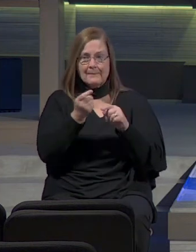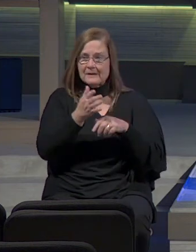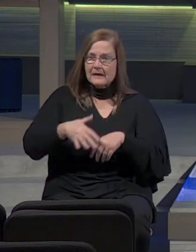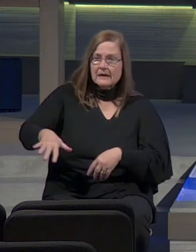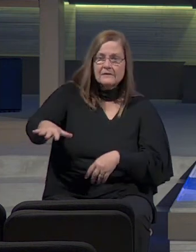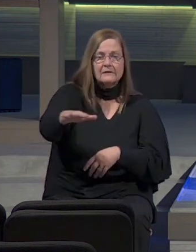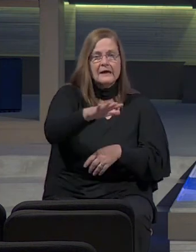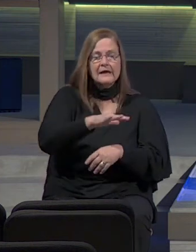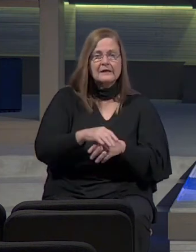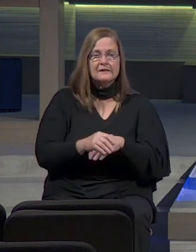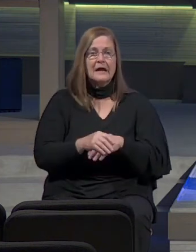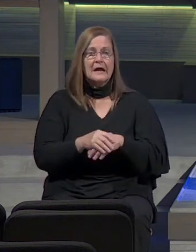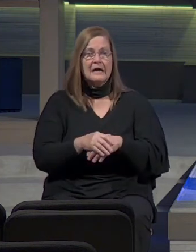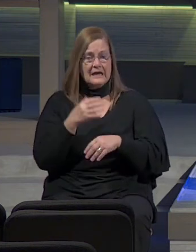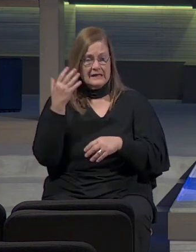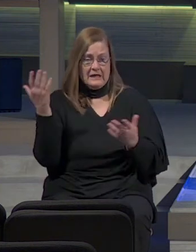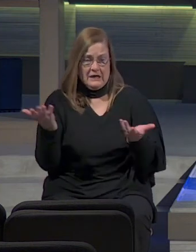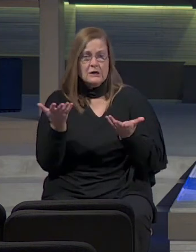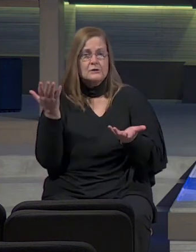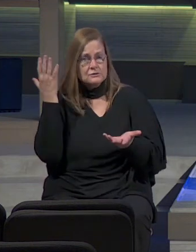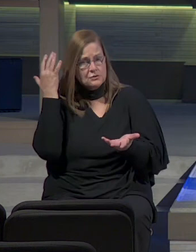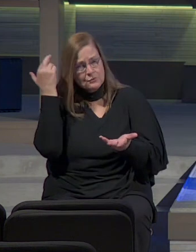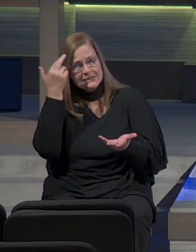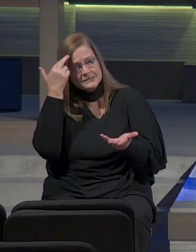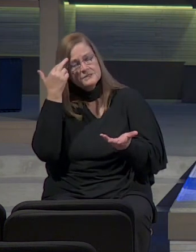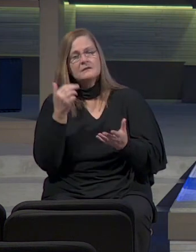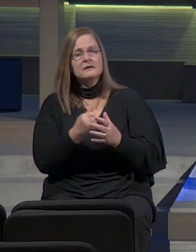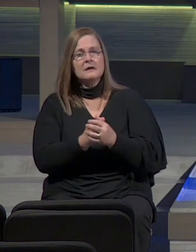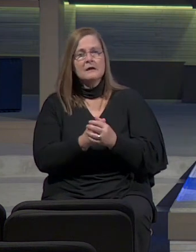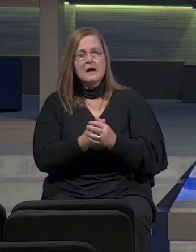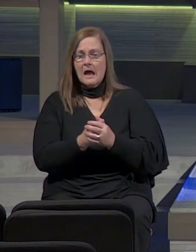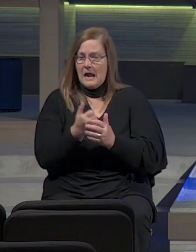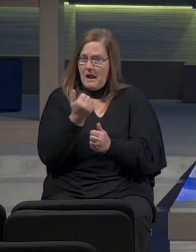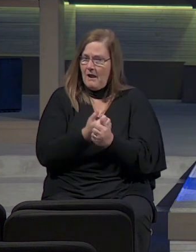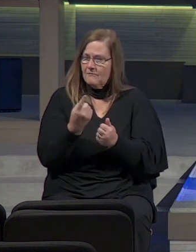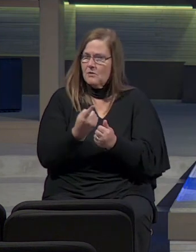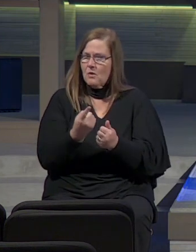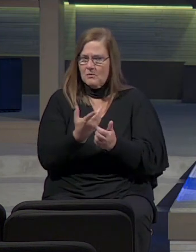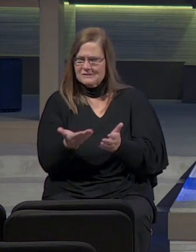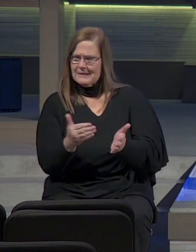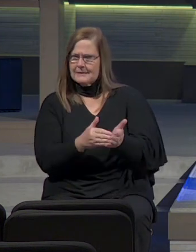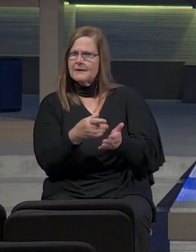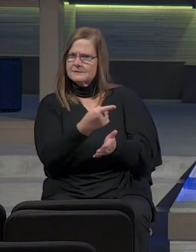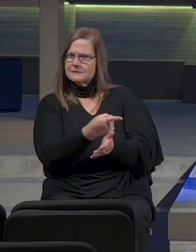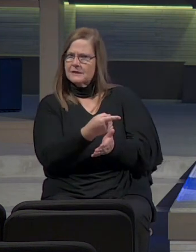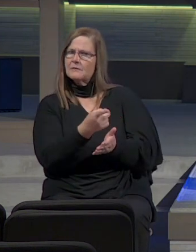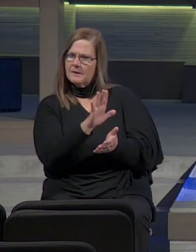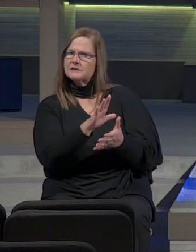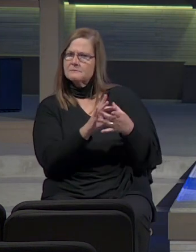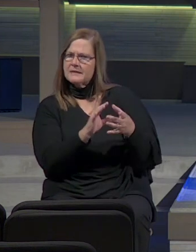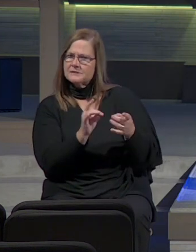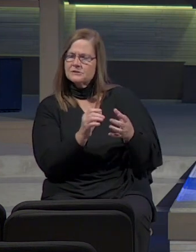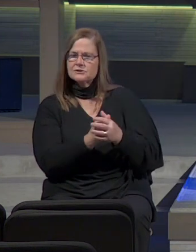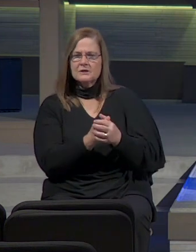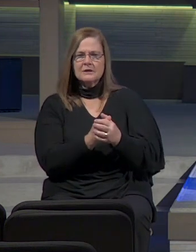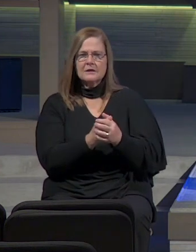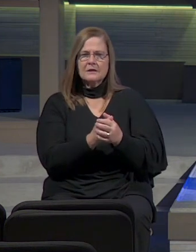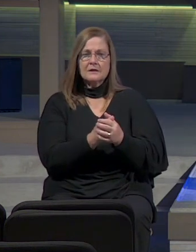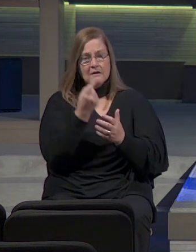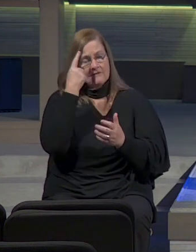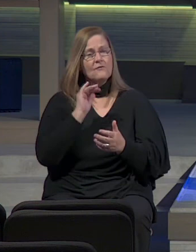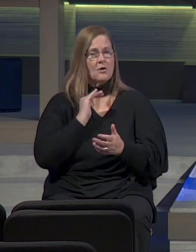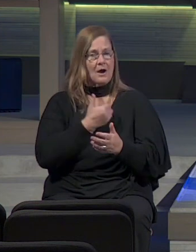everybody is against him and not wanting to hear this message. Everybody stands against him. Let me just say, for our day and age,